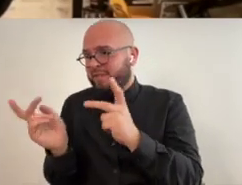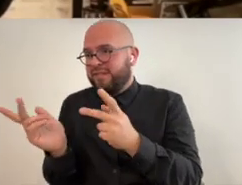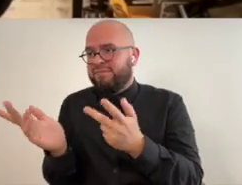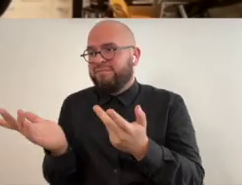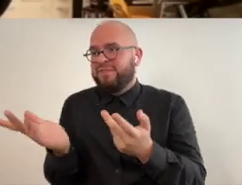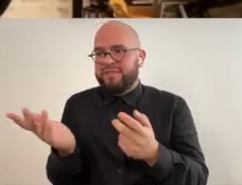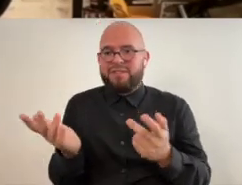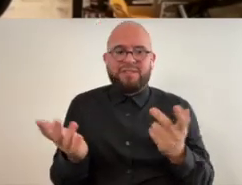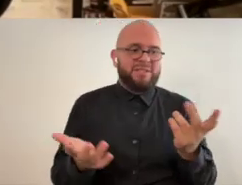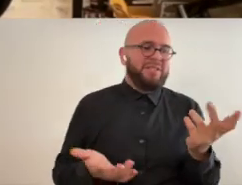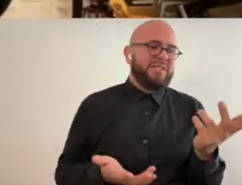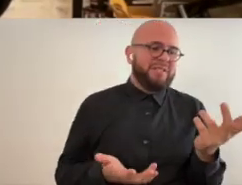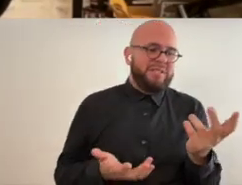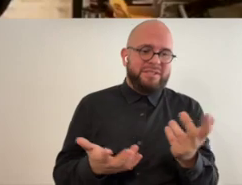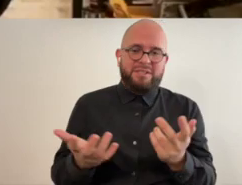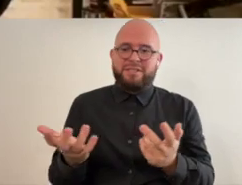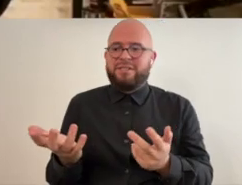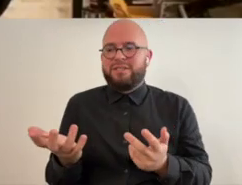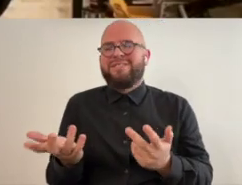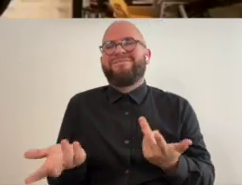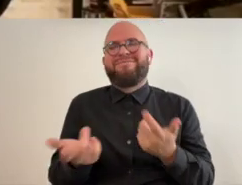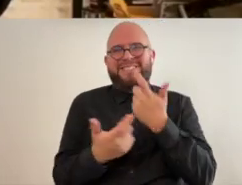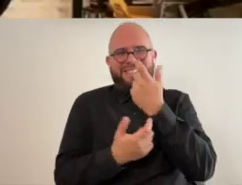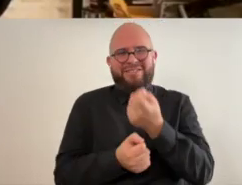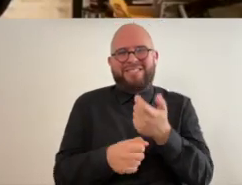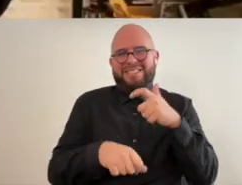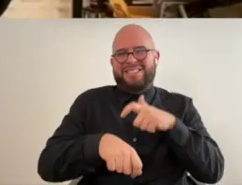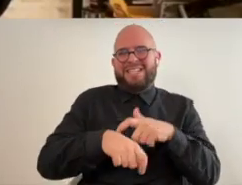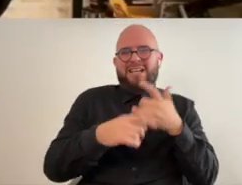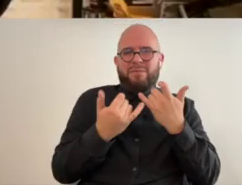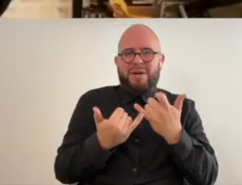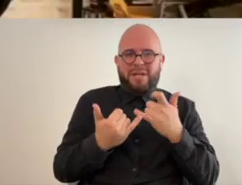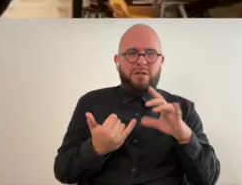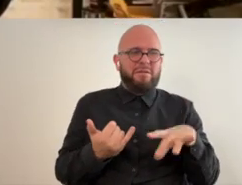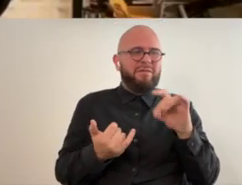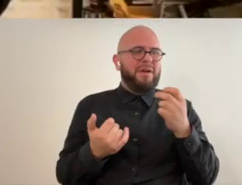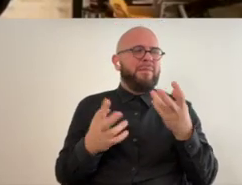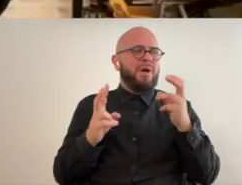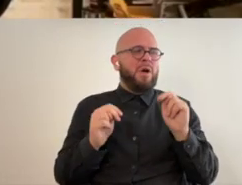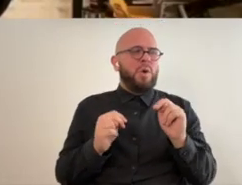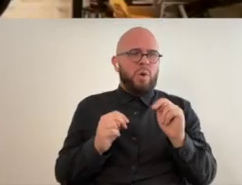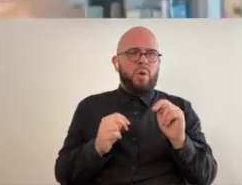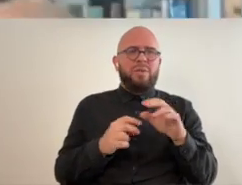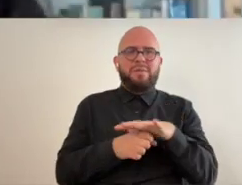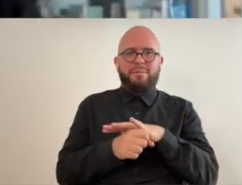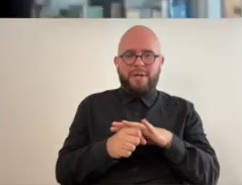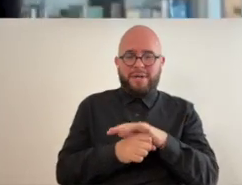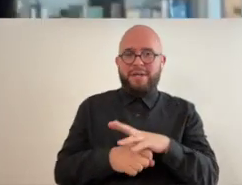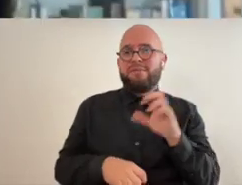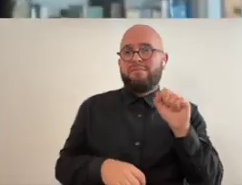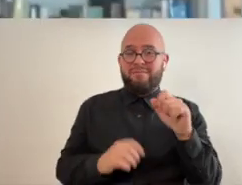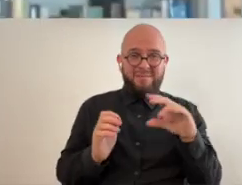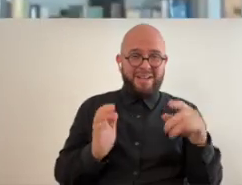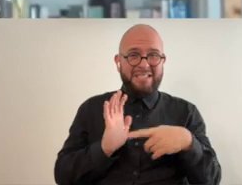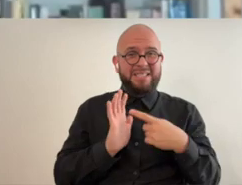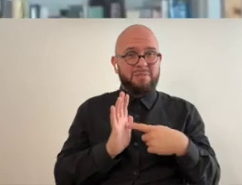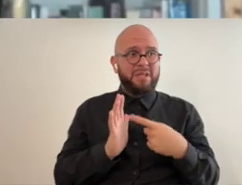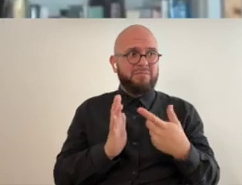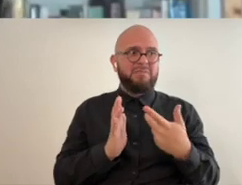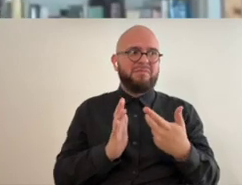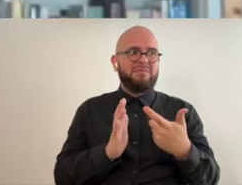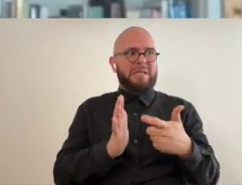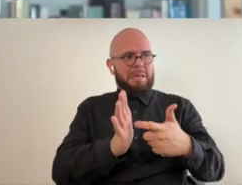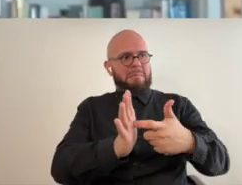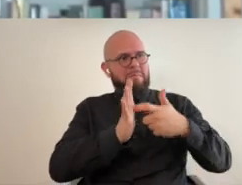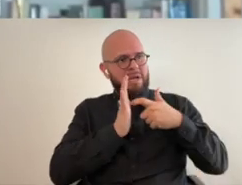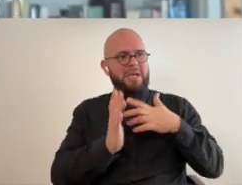um it's it's an interesting time to find my own space and to start sometimes having to demand your own